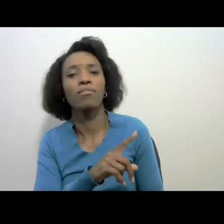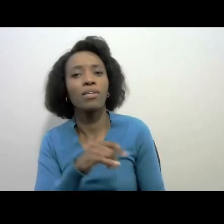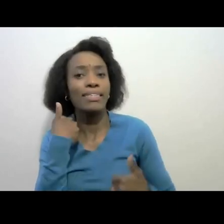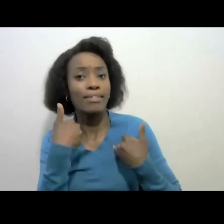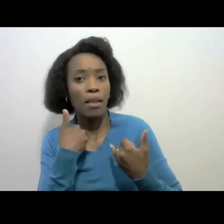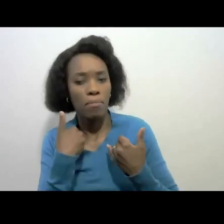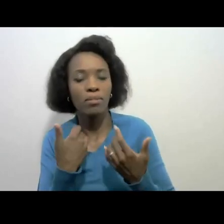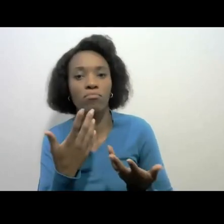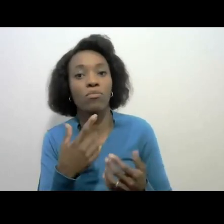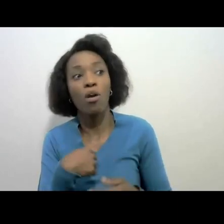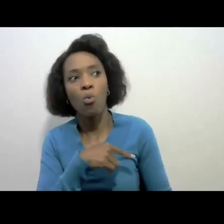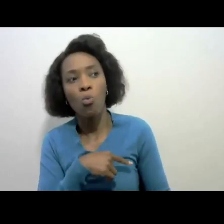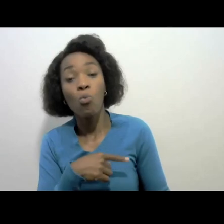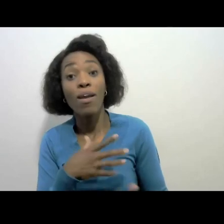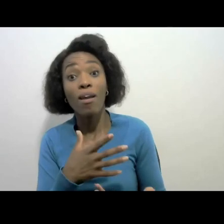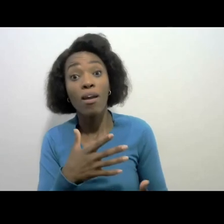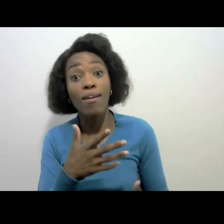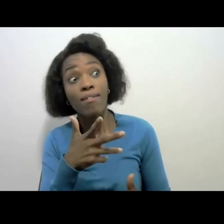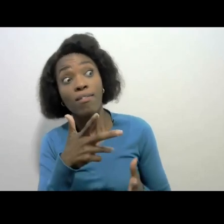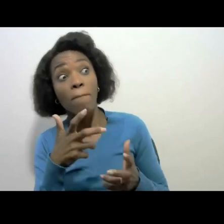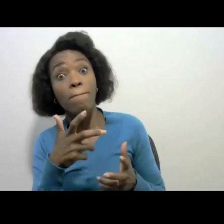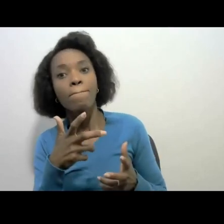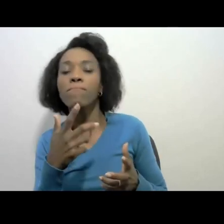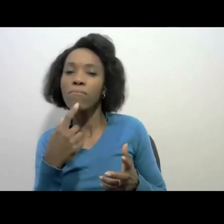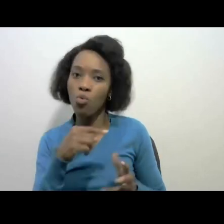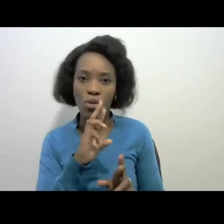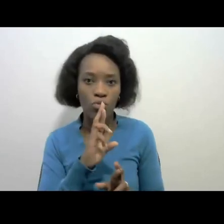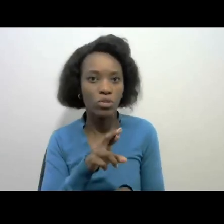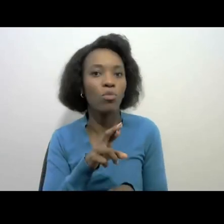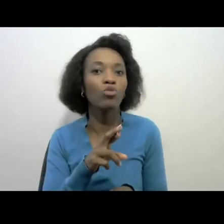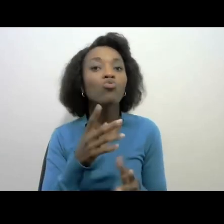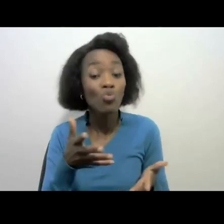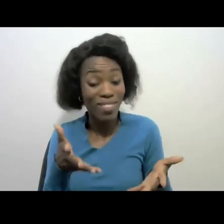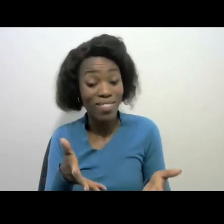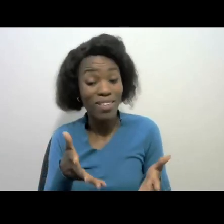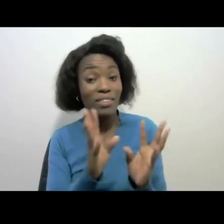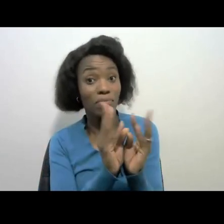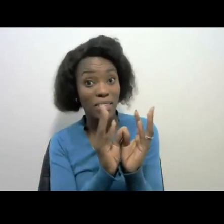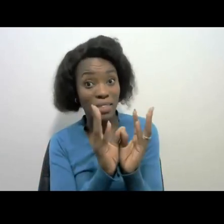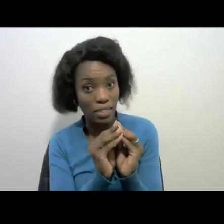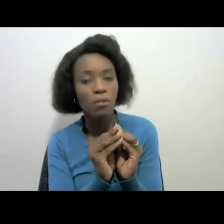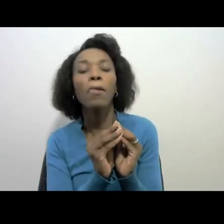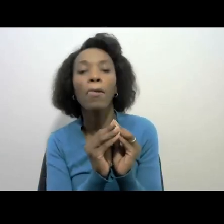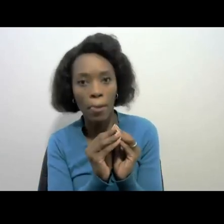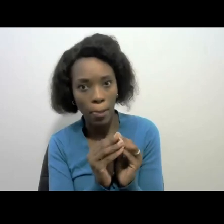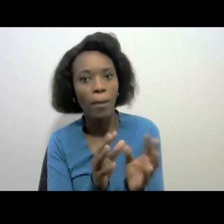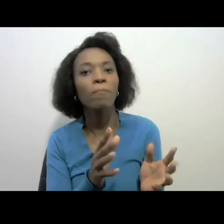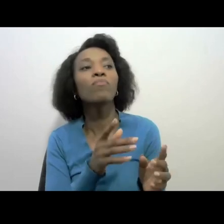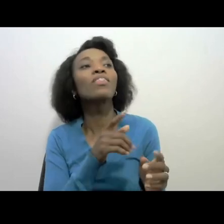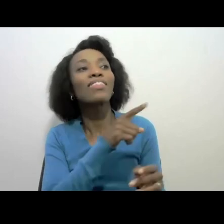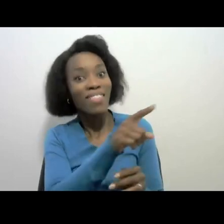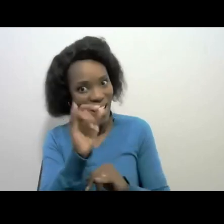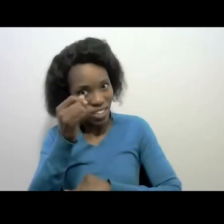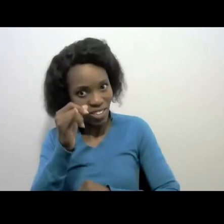for action, we respond. Prof. session has been made possible by a request from the industry to